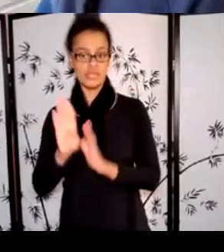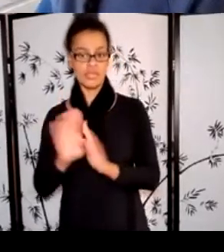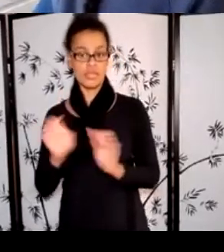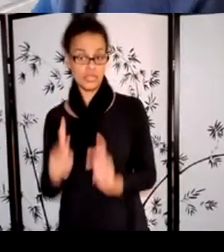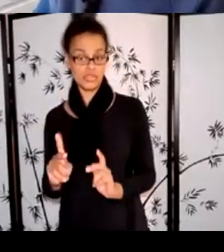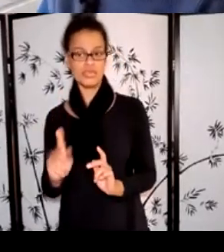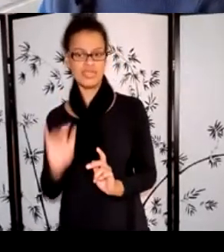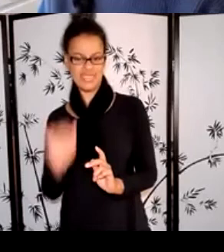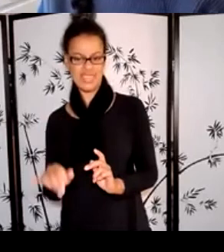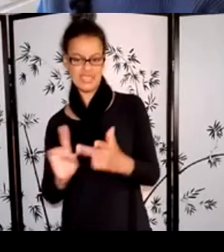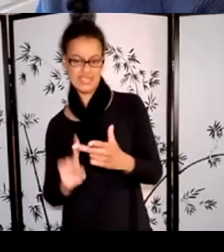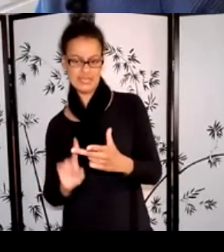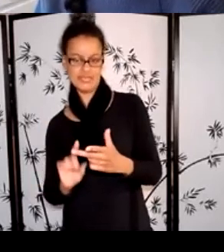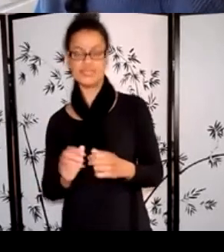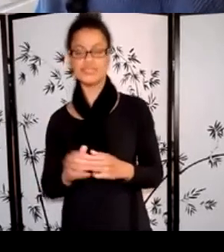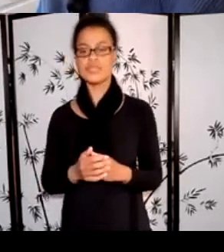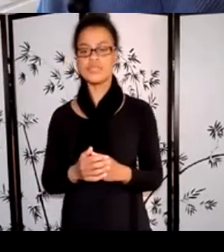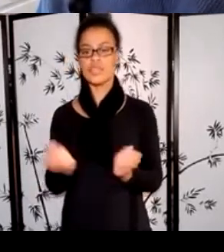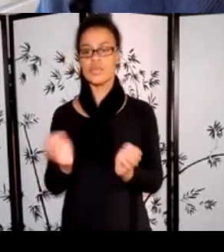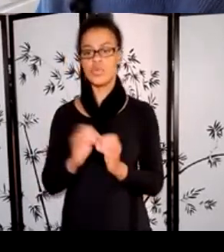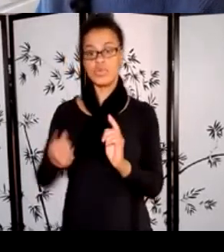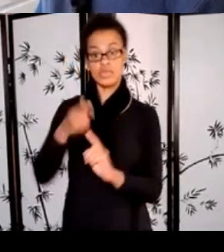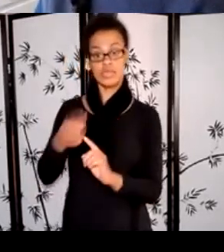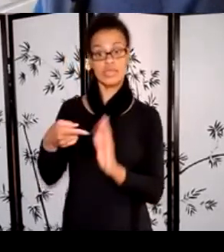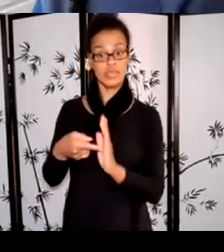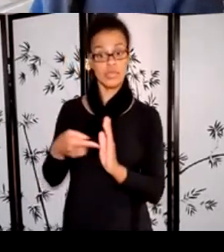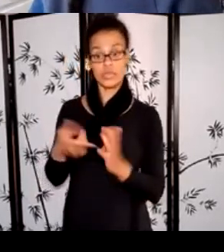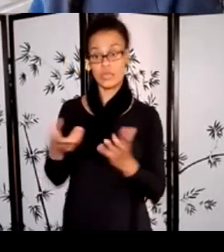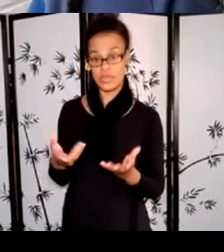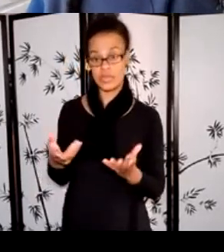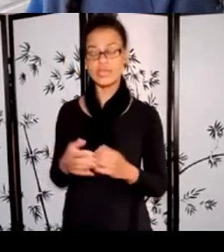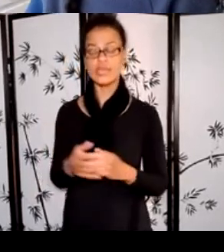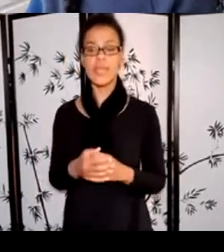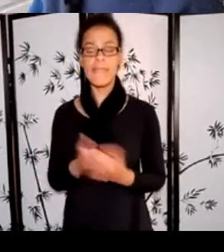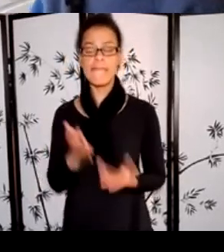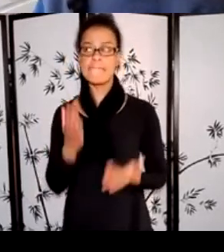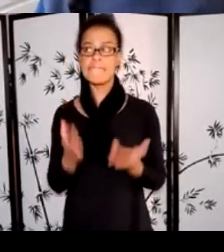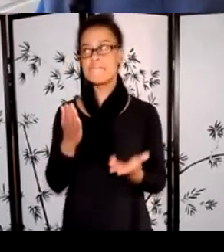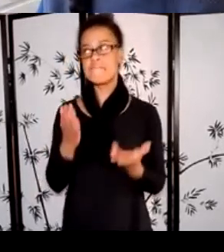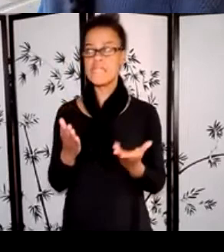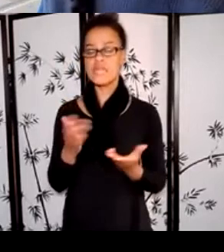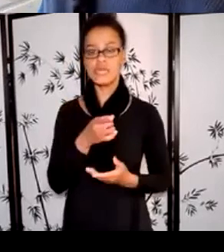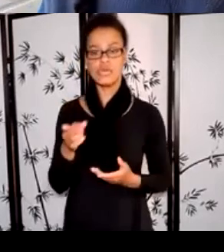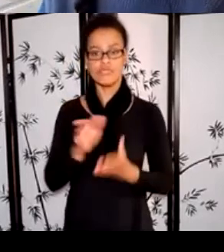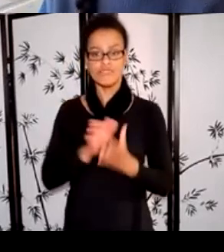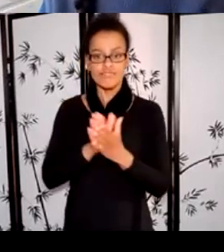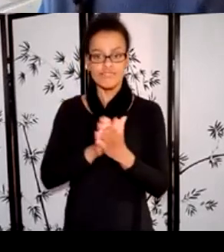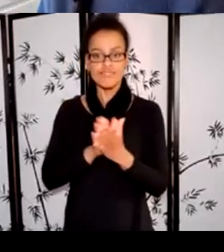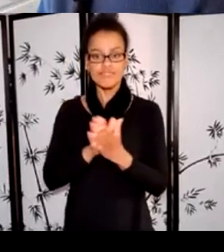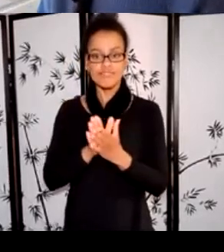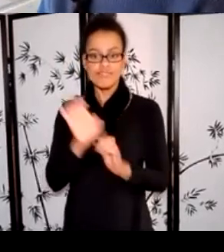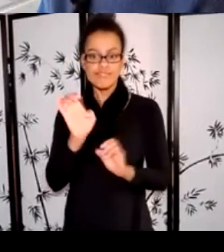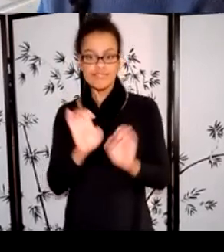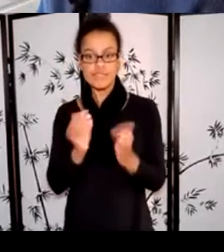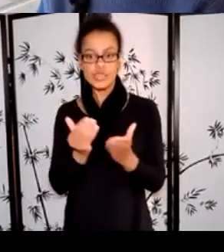specific examples for this new stream. Perhaps you want to experiment with different hybrid processes